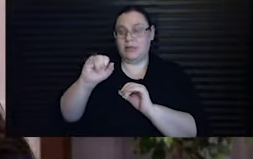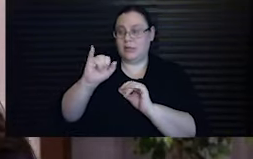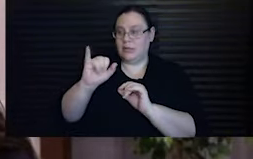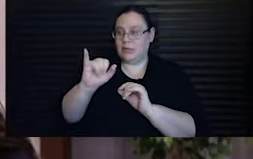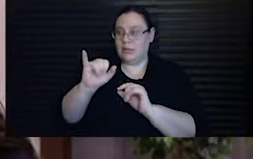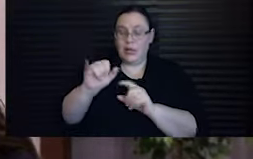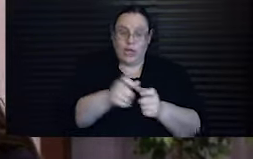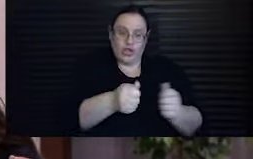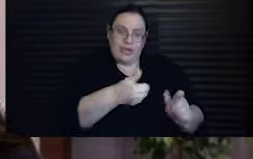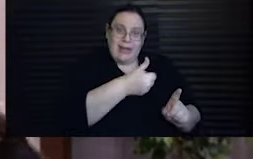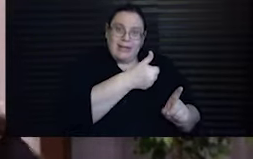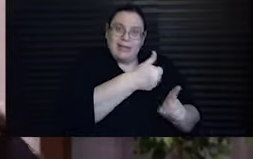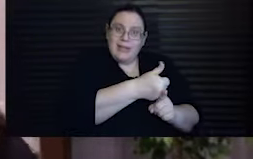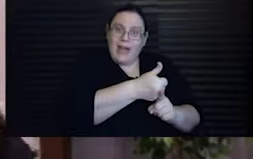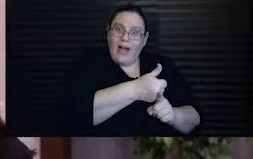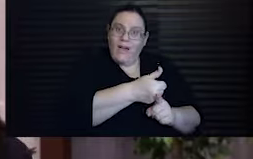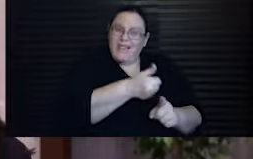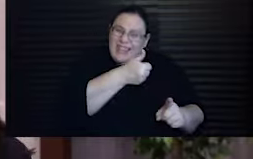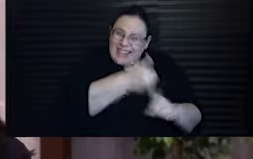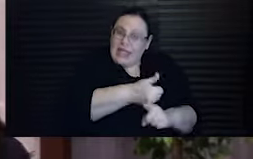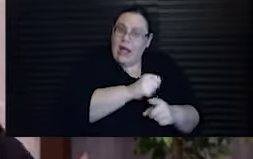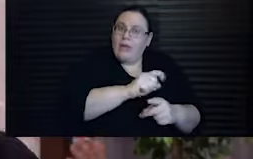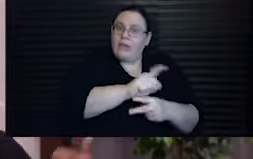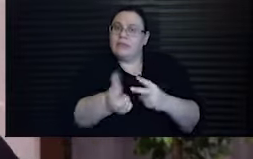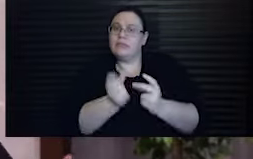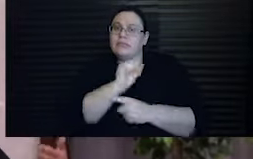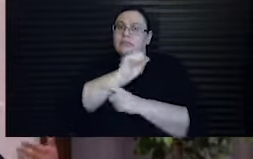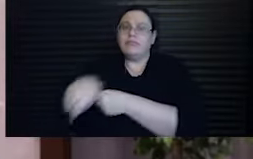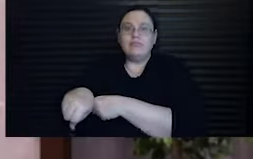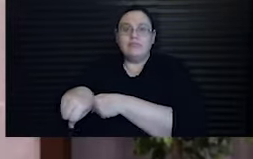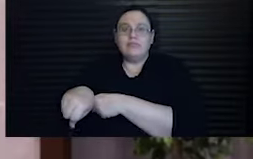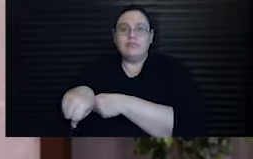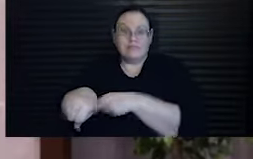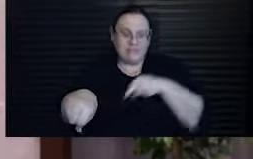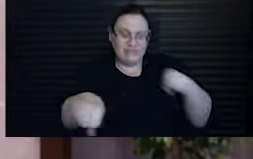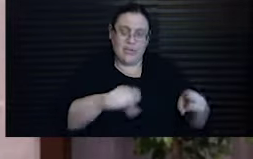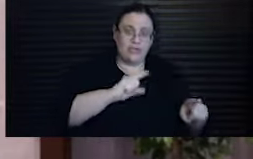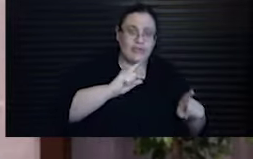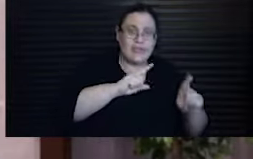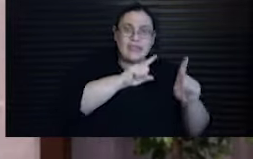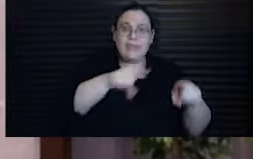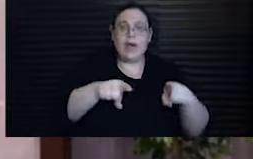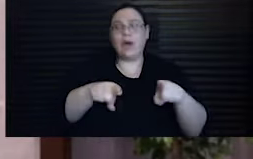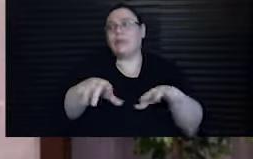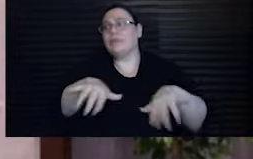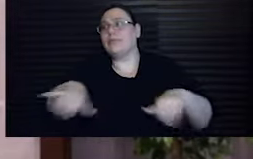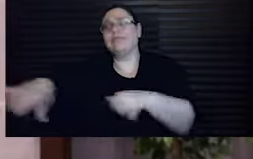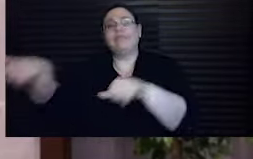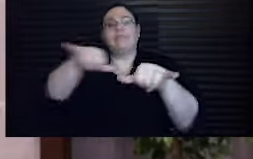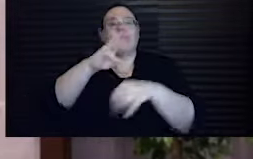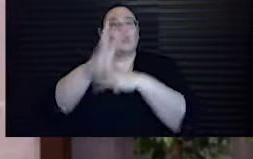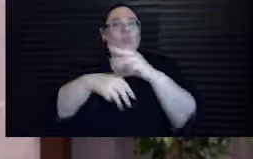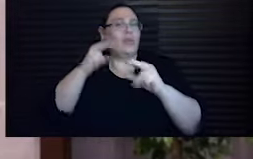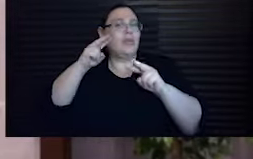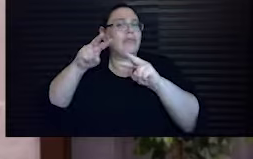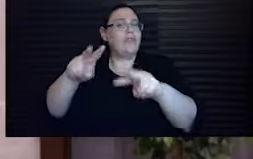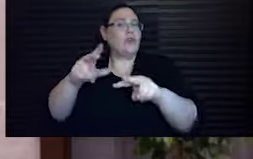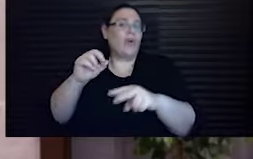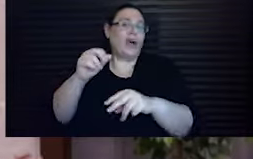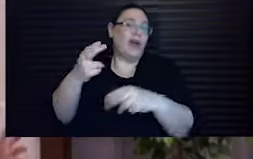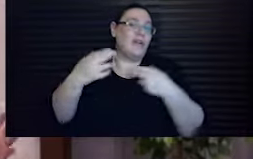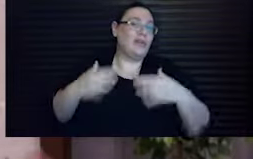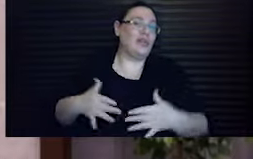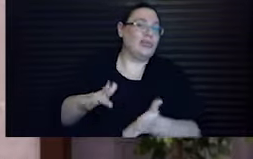is a subversive sequel. It was crafted in response to the prevalent worldview of human exploitation